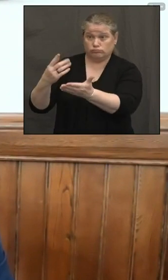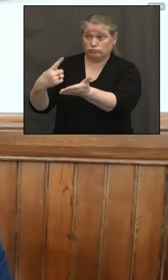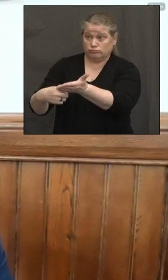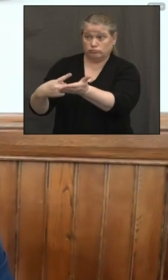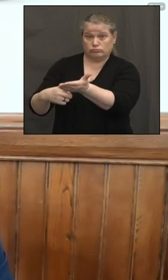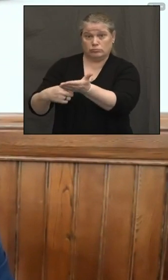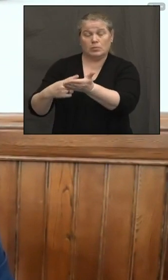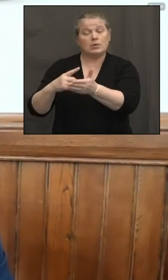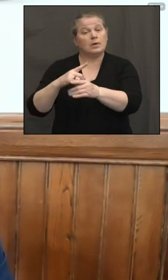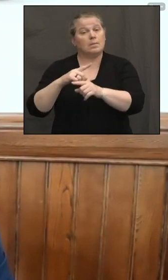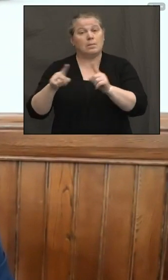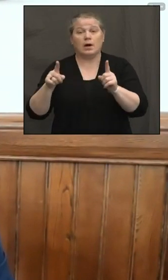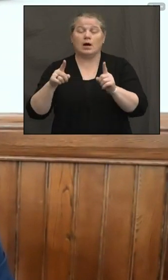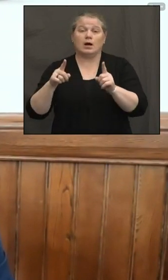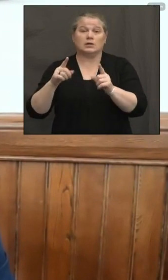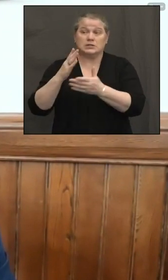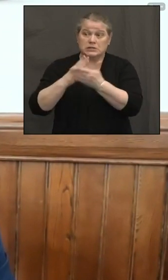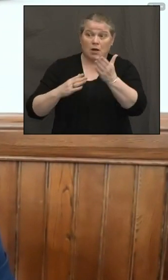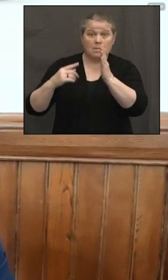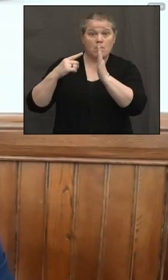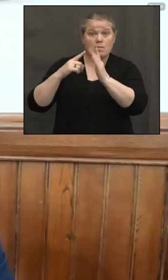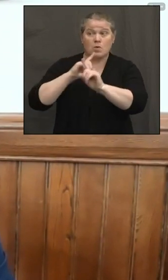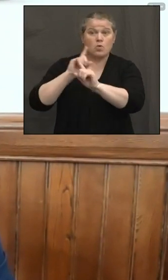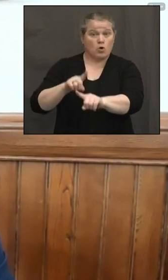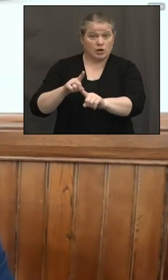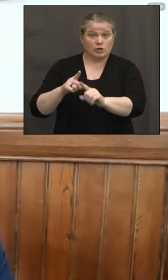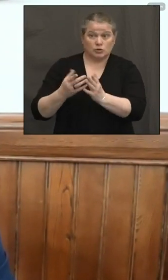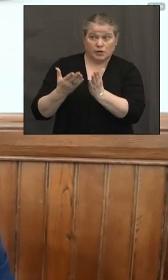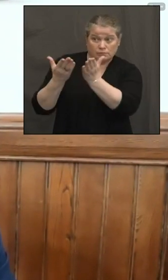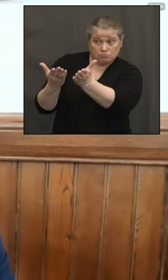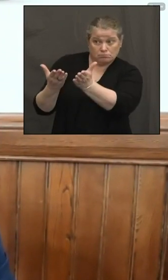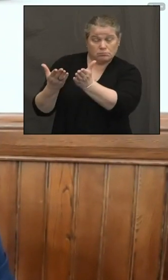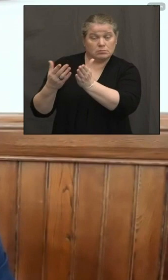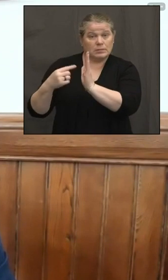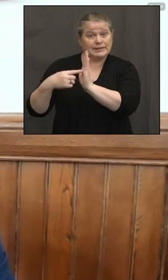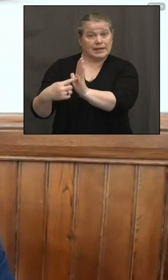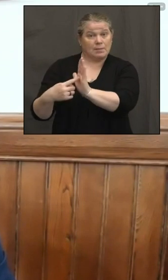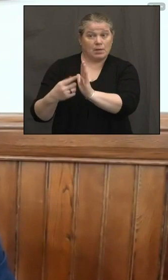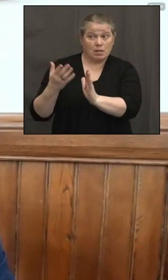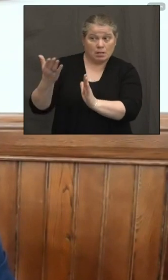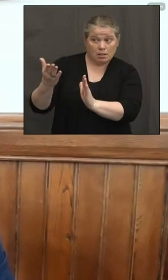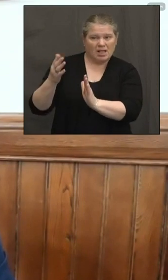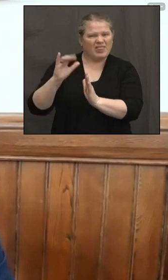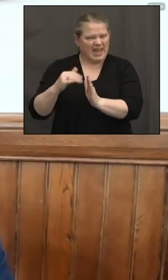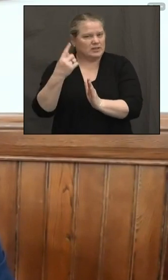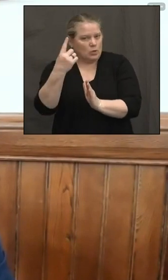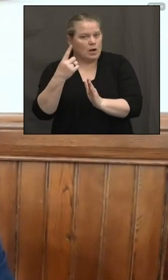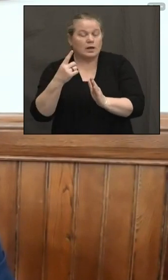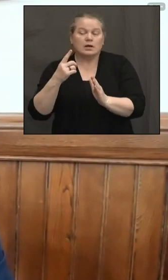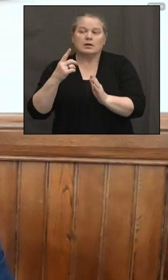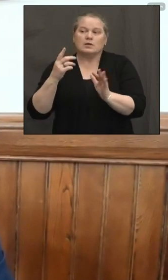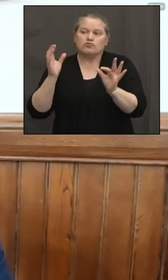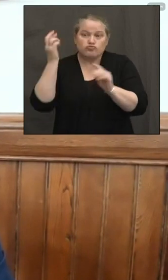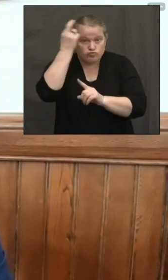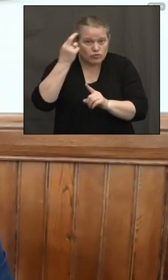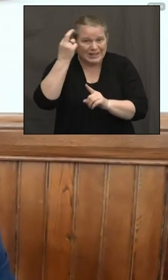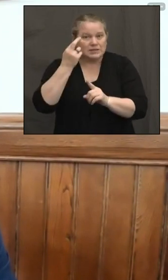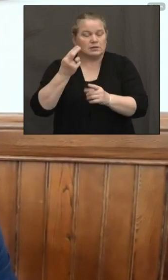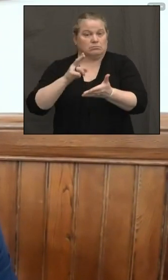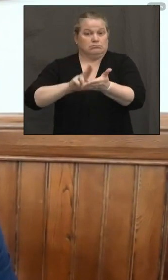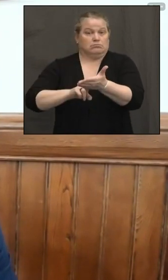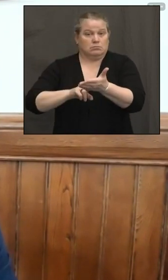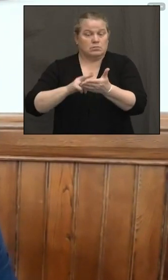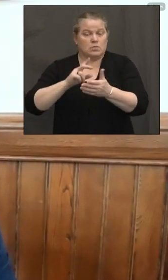of an example of some orders, this being one of them, uh, that's important for the overall public health and, uh, emergency response.